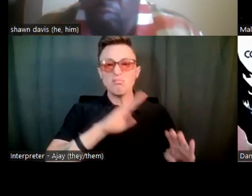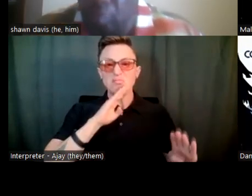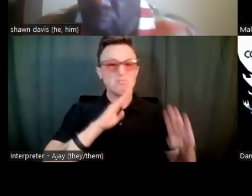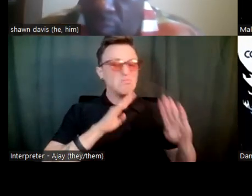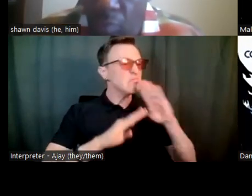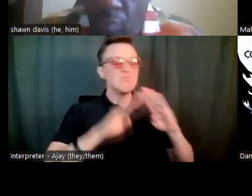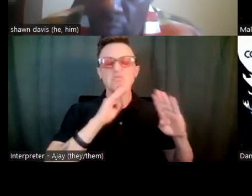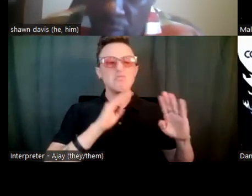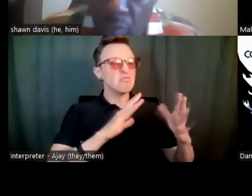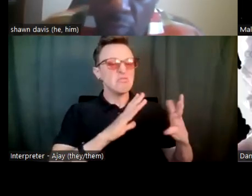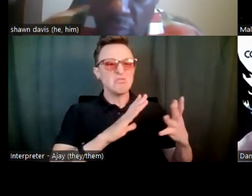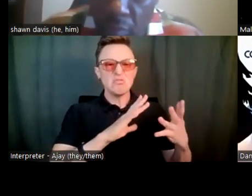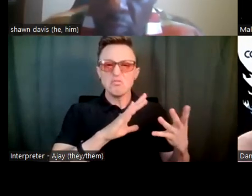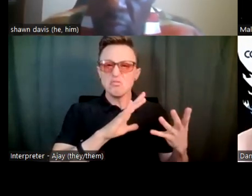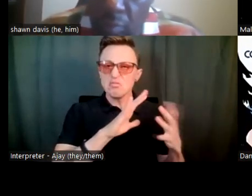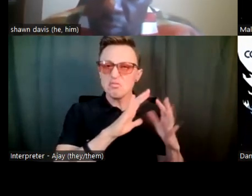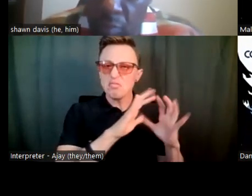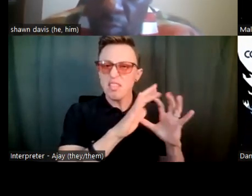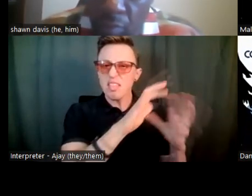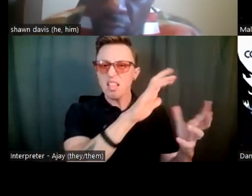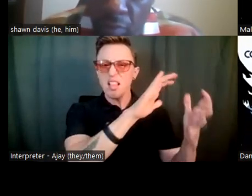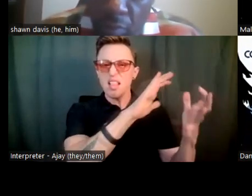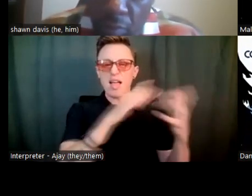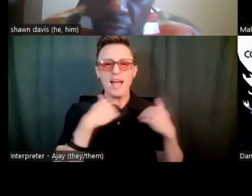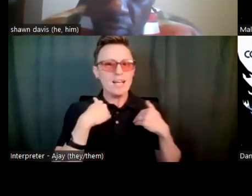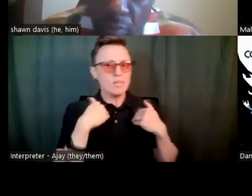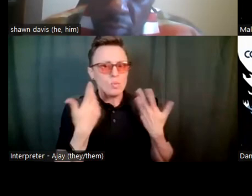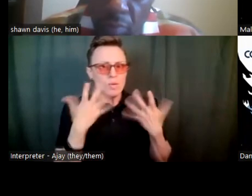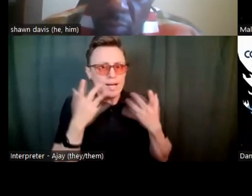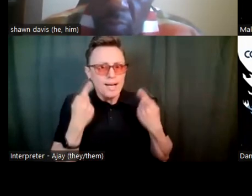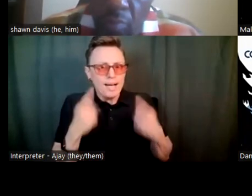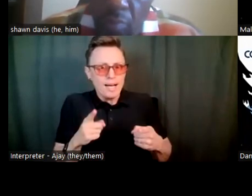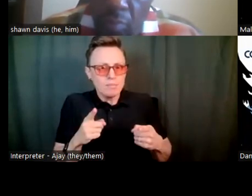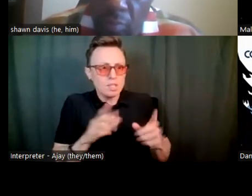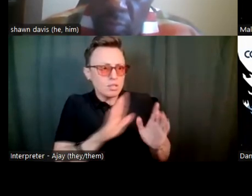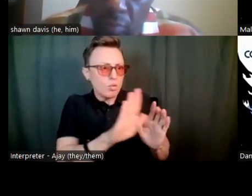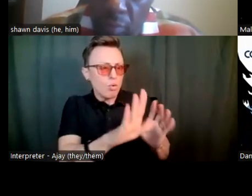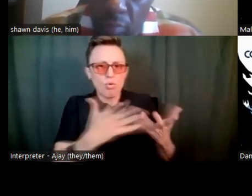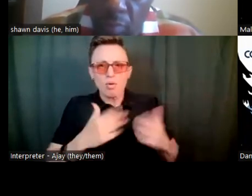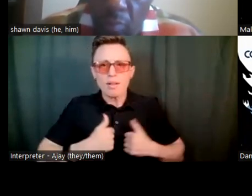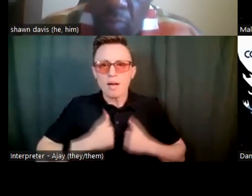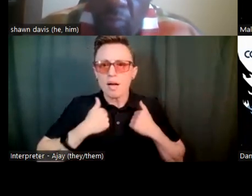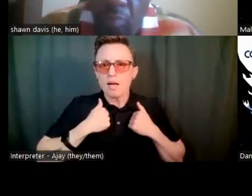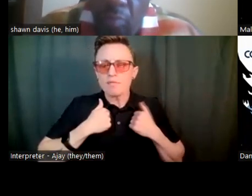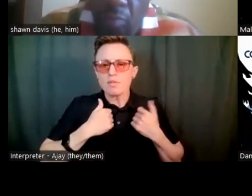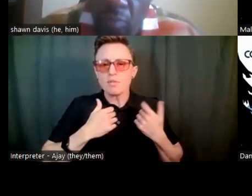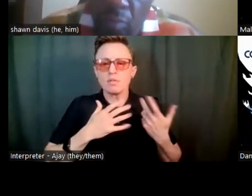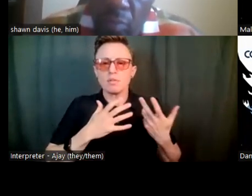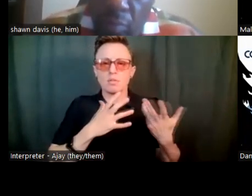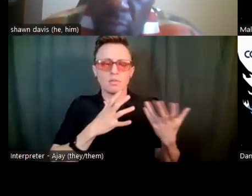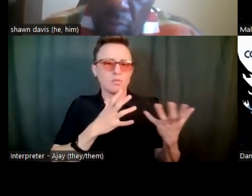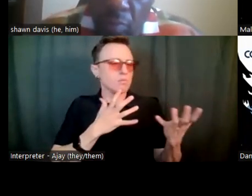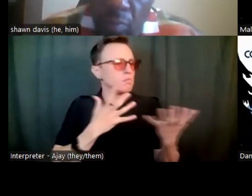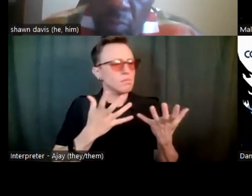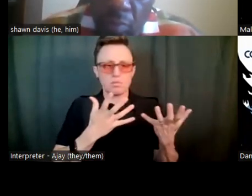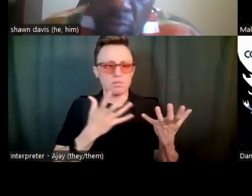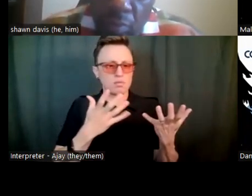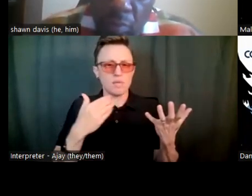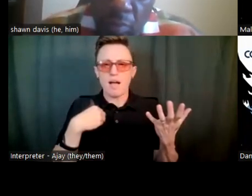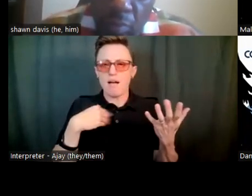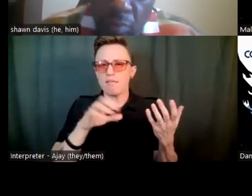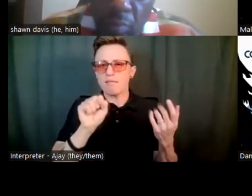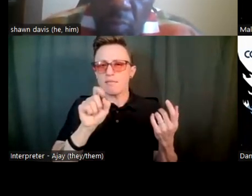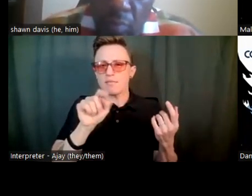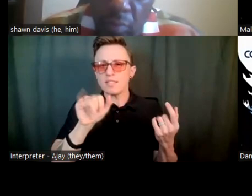just was something I did not want to happen and have her life be with that kind of stigma